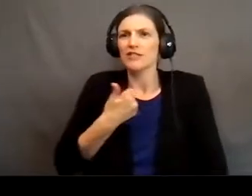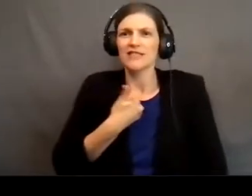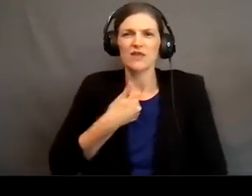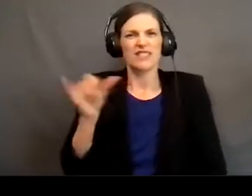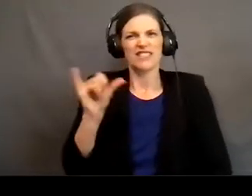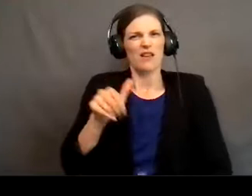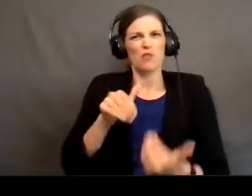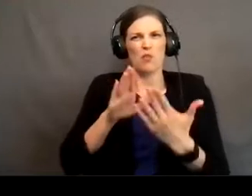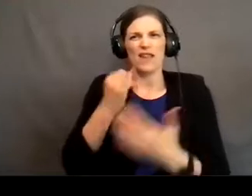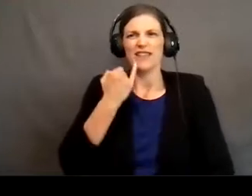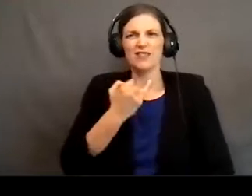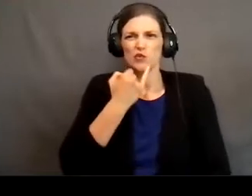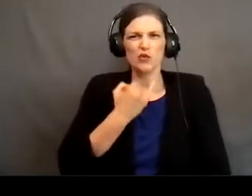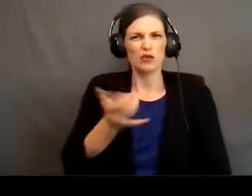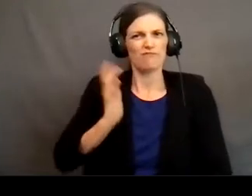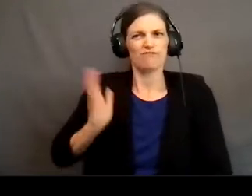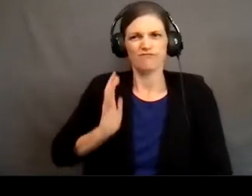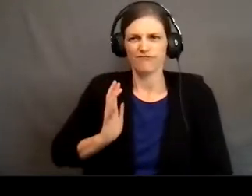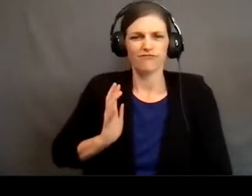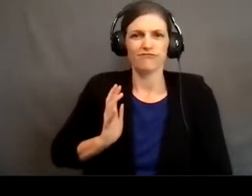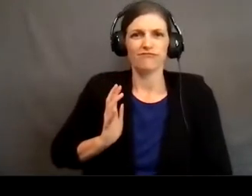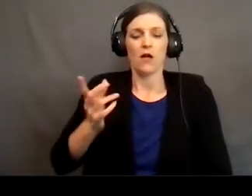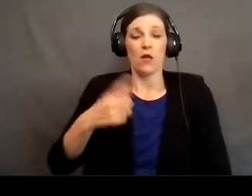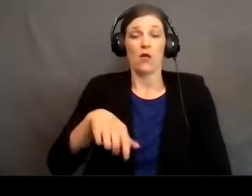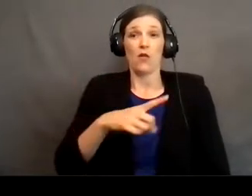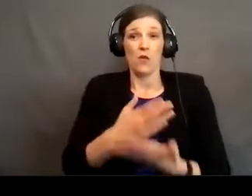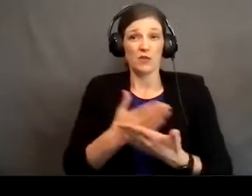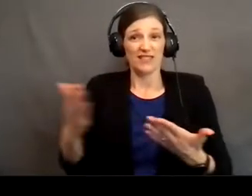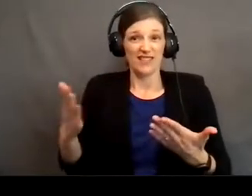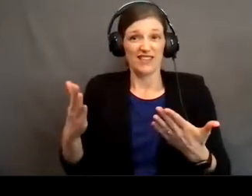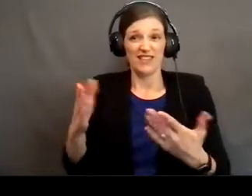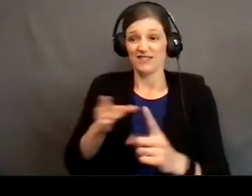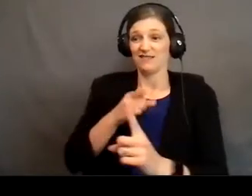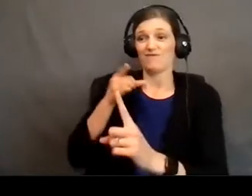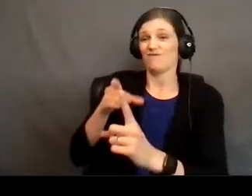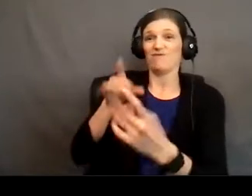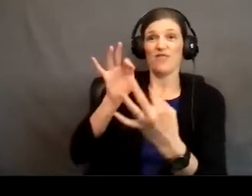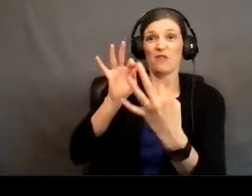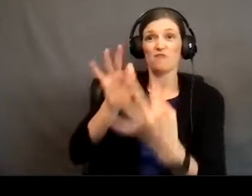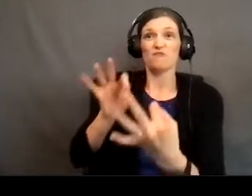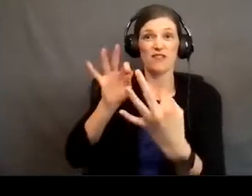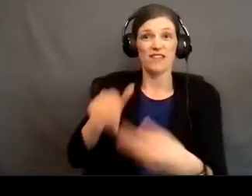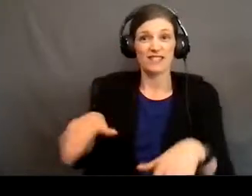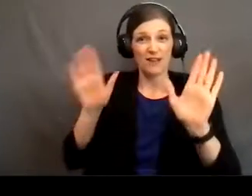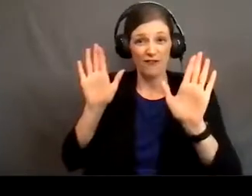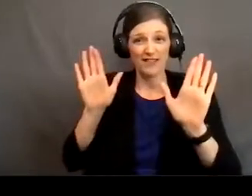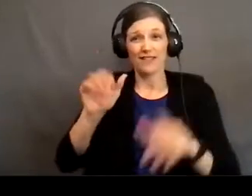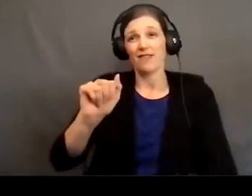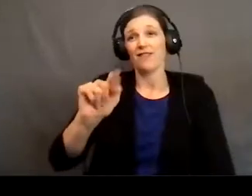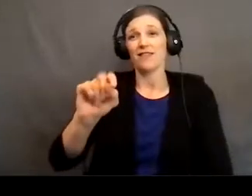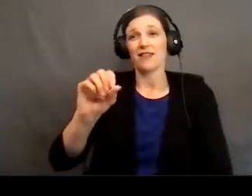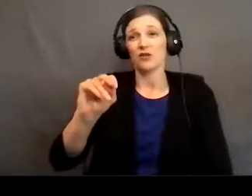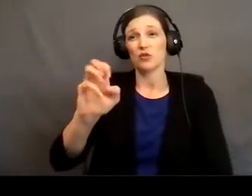same way that Israel had to. Because those things were pointing towards the perfect sacrifice. The atonement